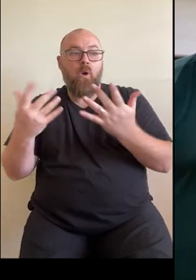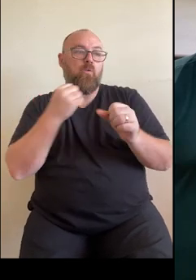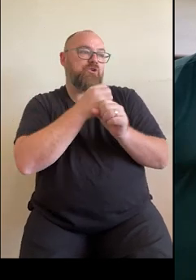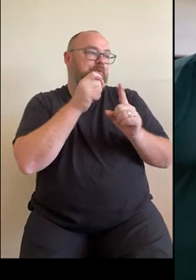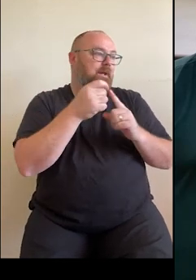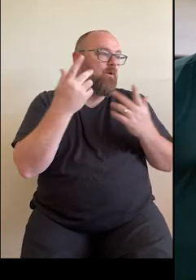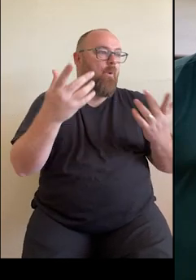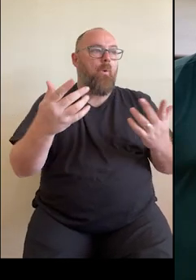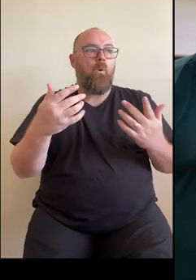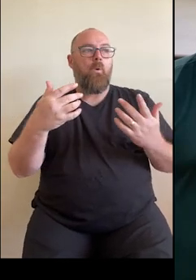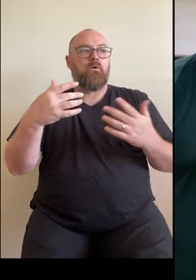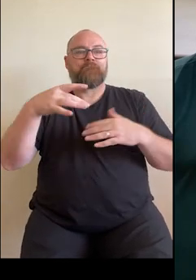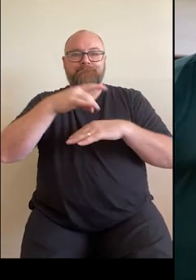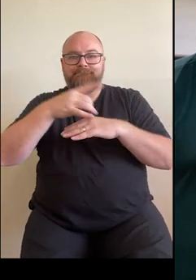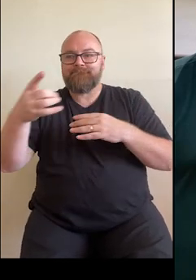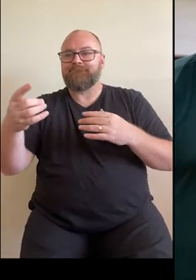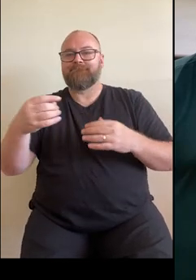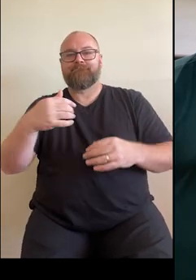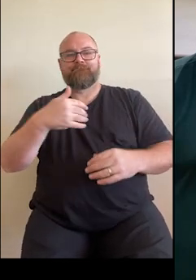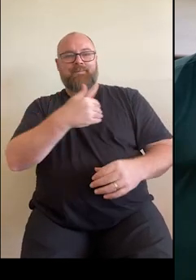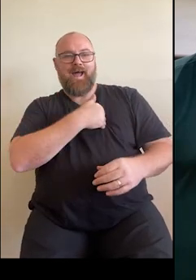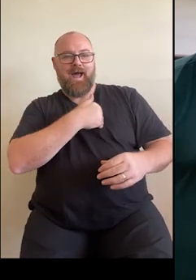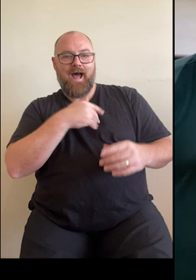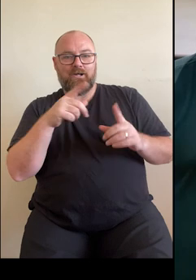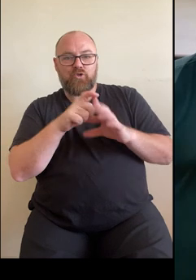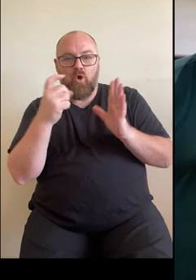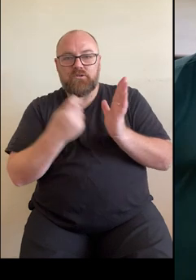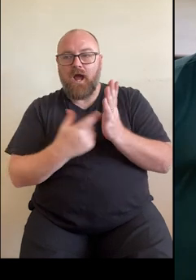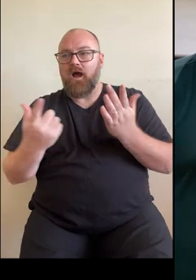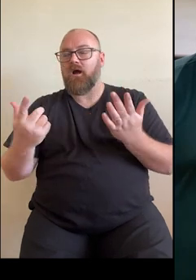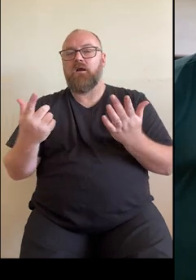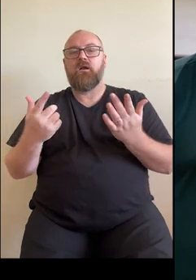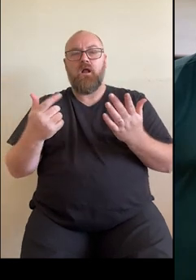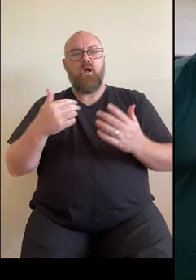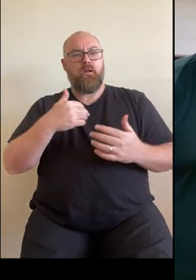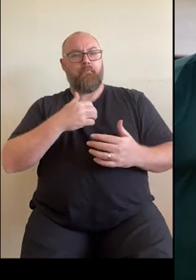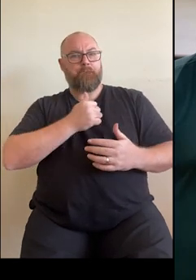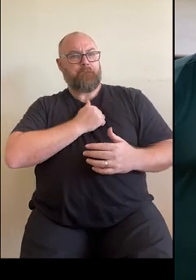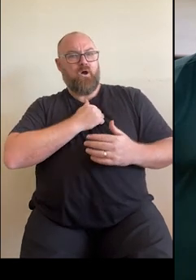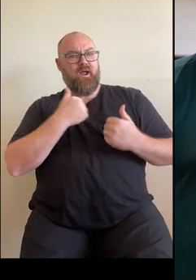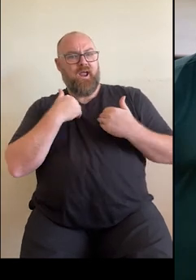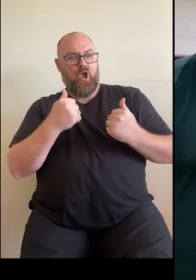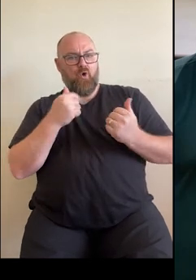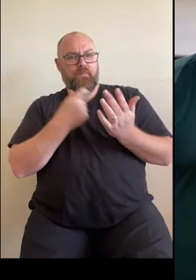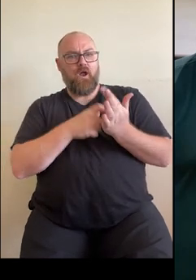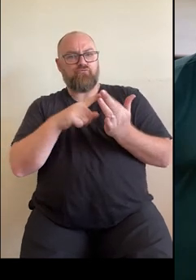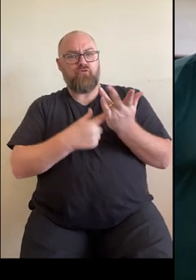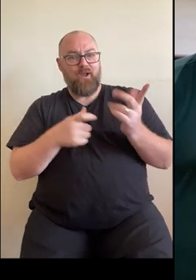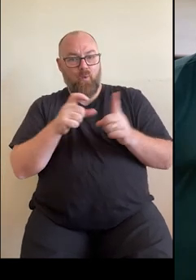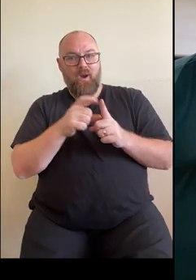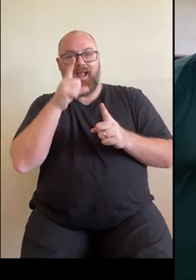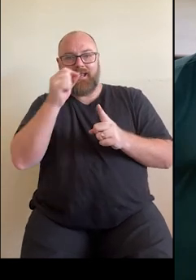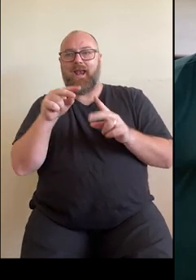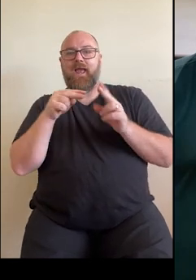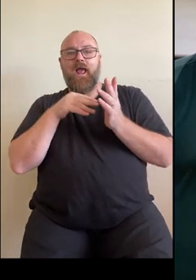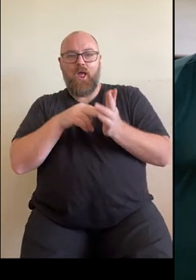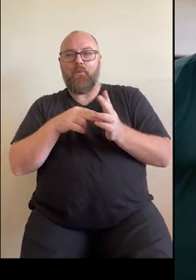GP, cardiologist or pharmacist My Health Record can help in the coordination of your care.